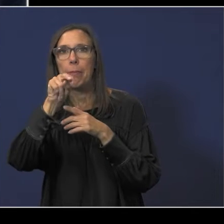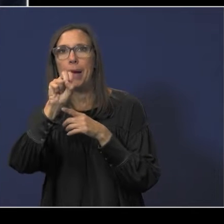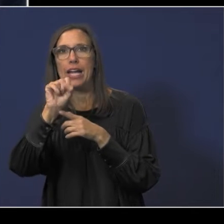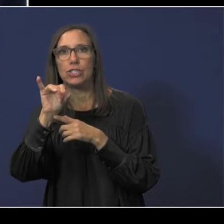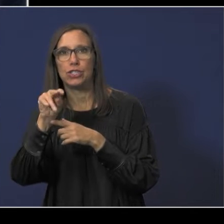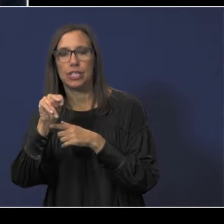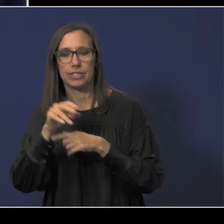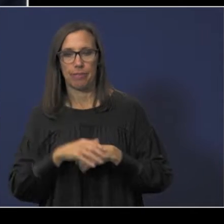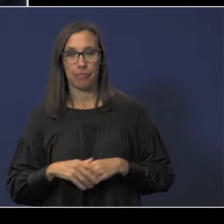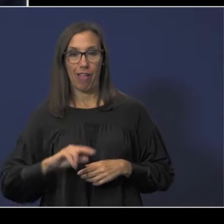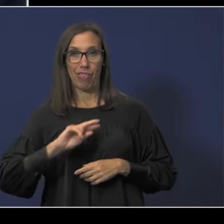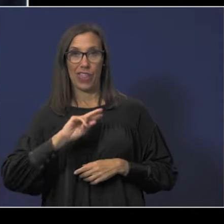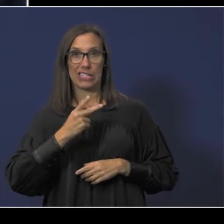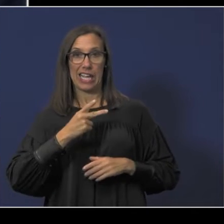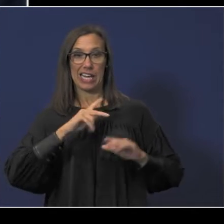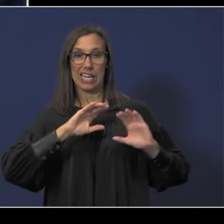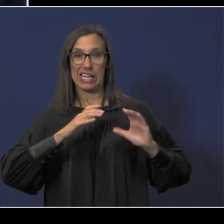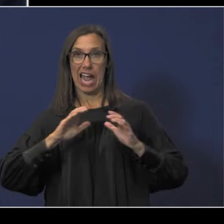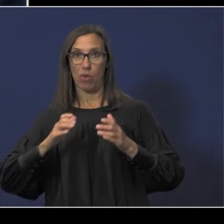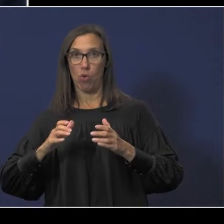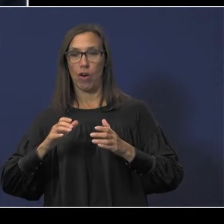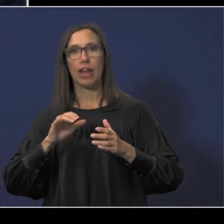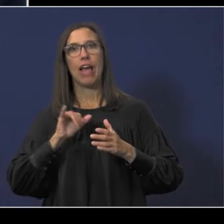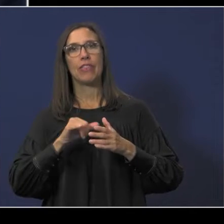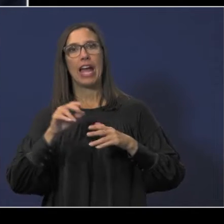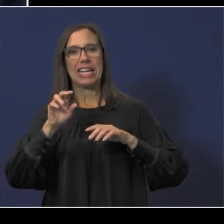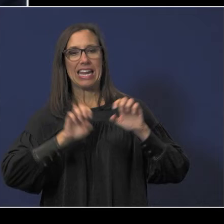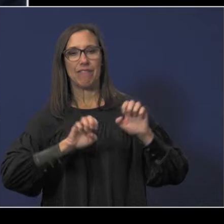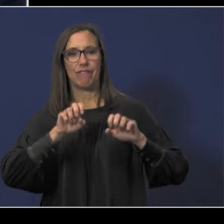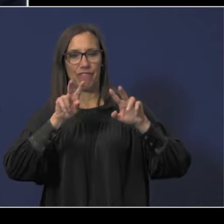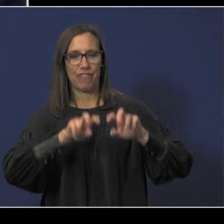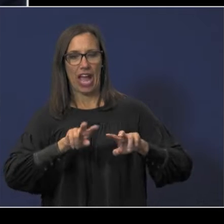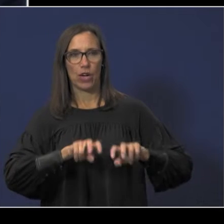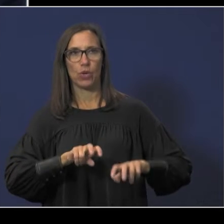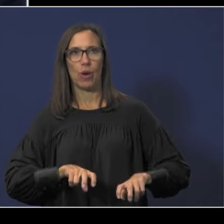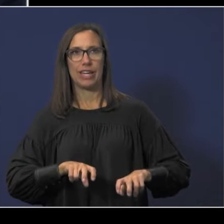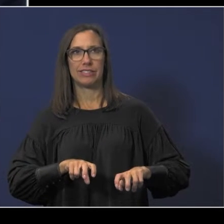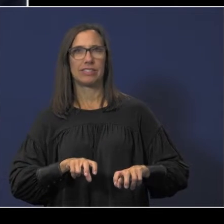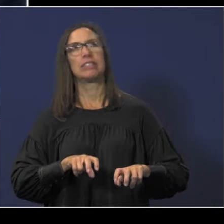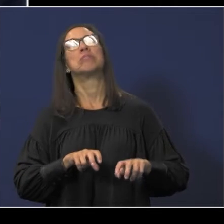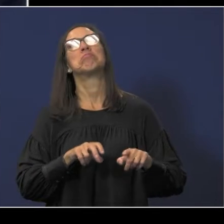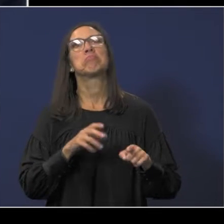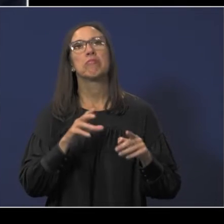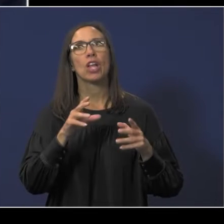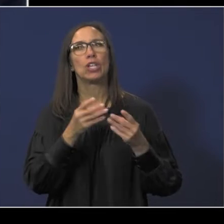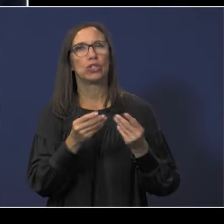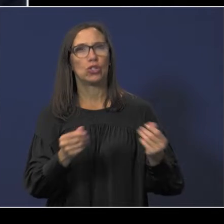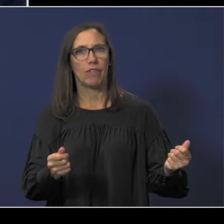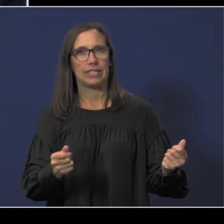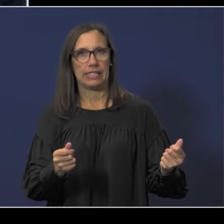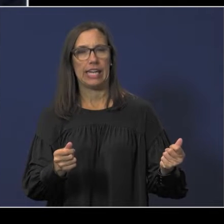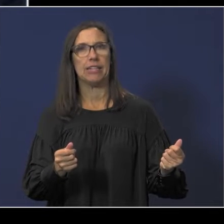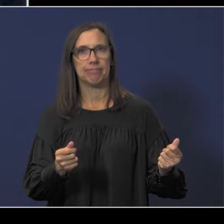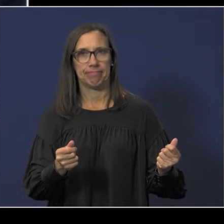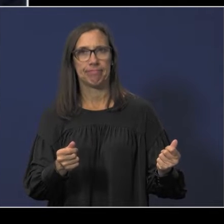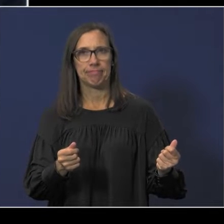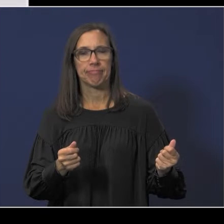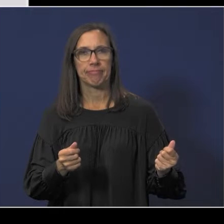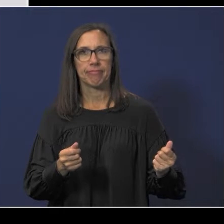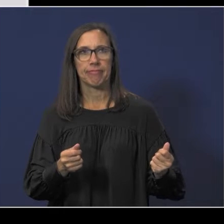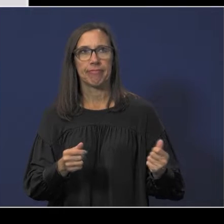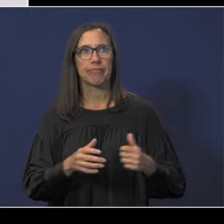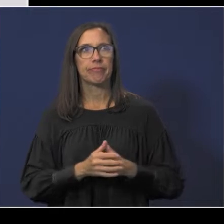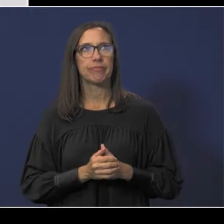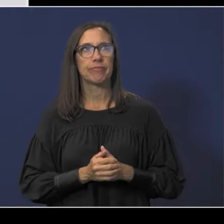The second category of indicators evaluates the district's solvency and are designed to detect early signs of solvency-related issues.